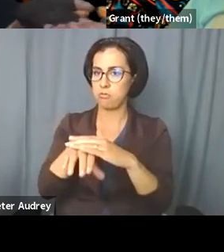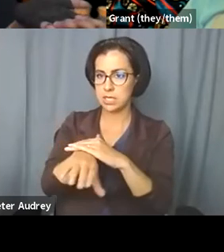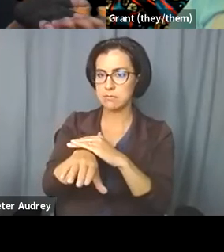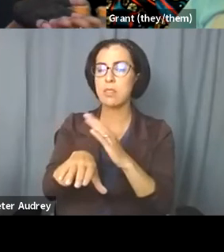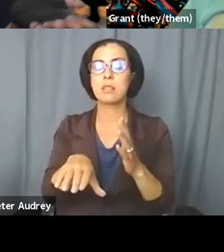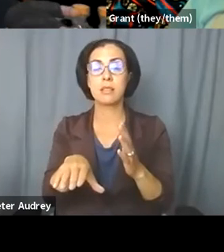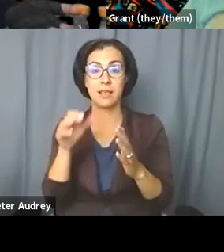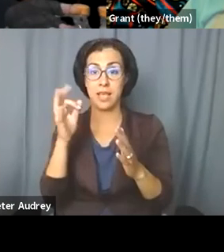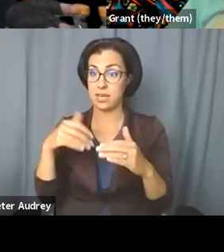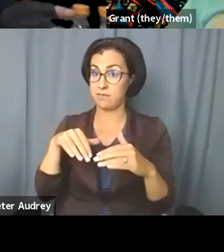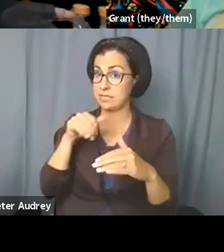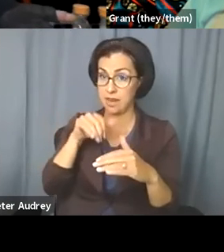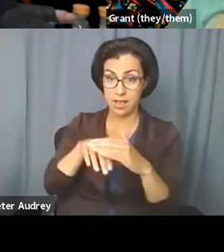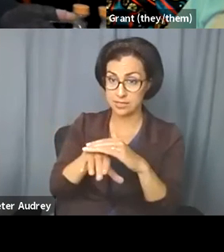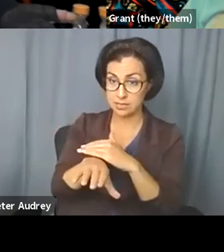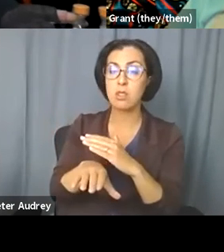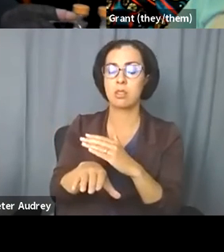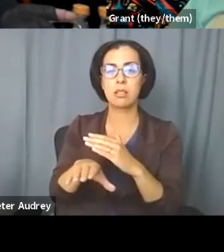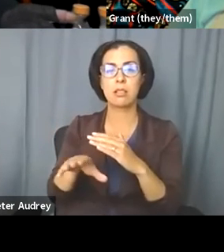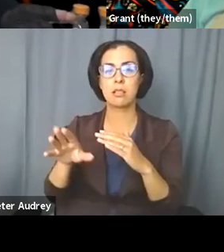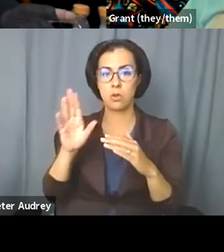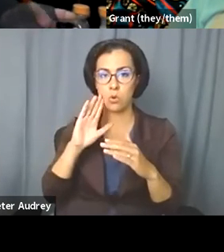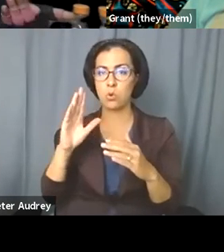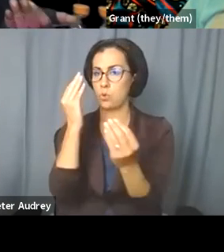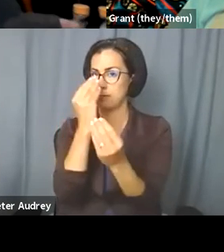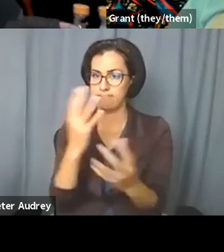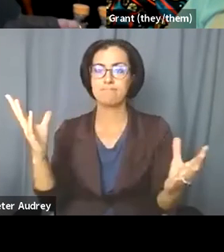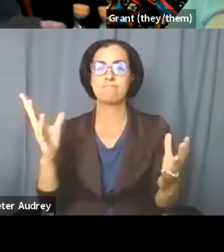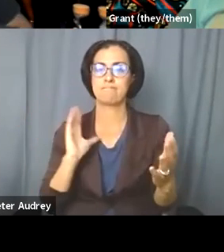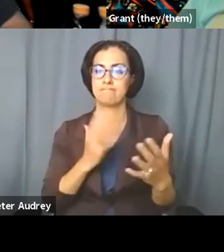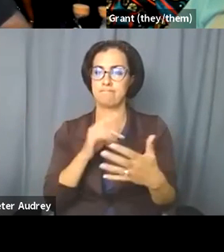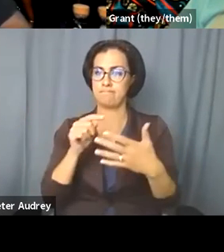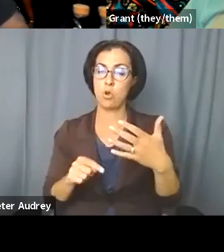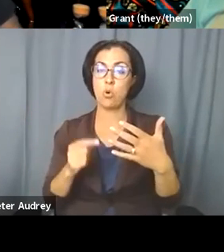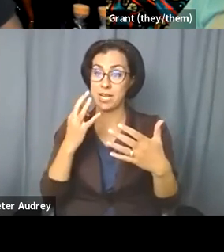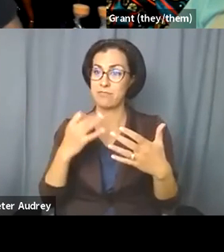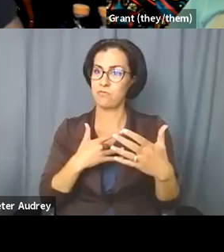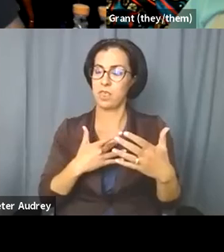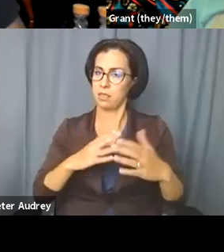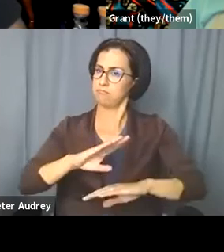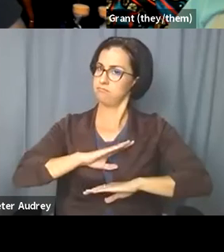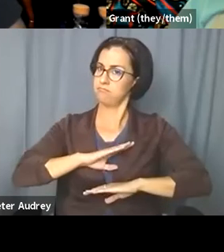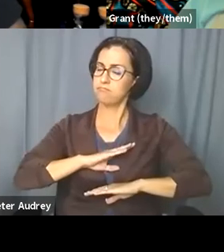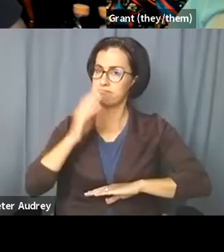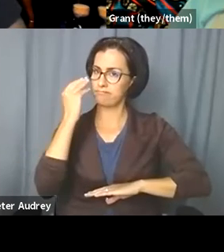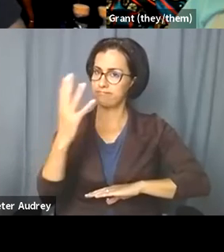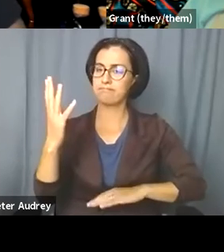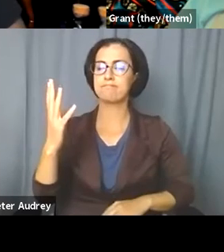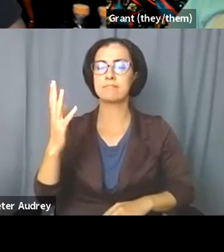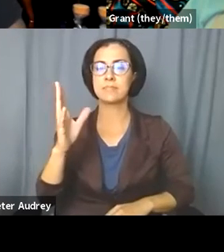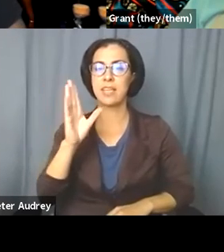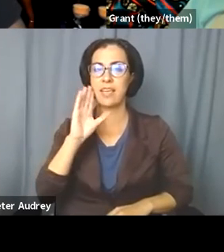accessible for us, we'll simply say, all my access needs are met, and that access check-in will interrupt